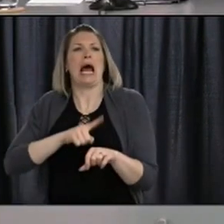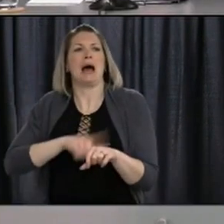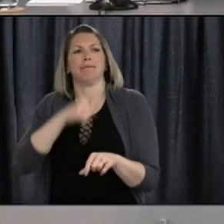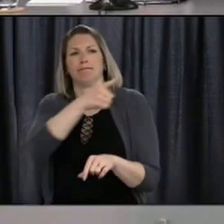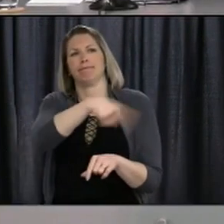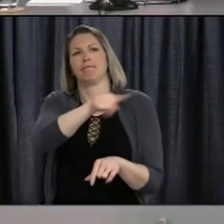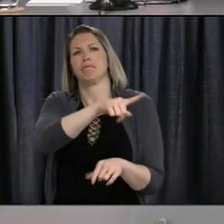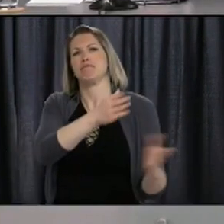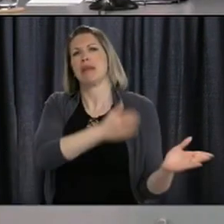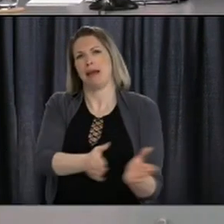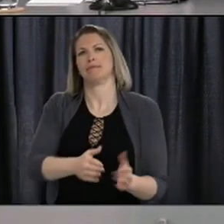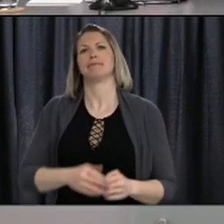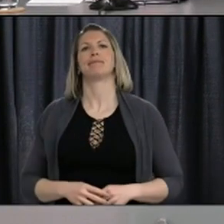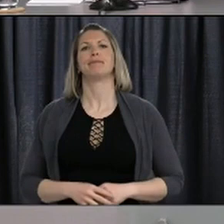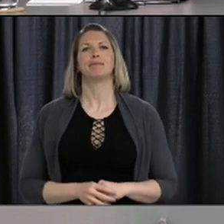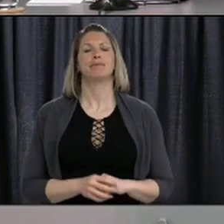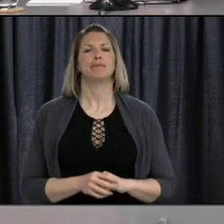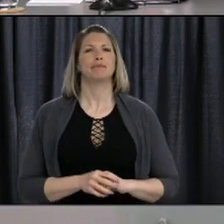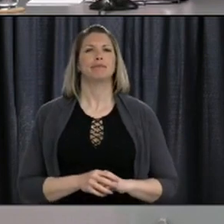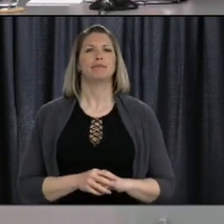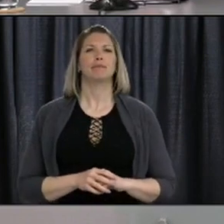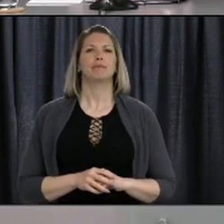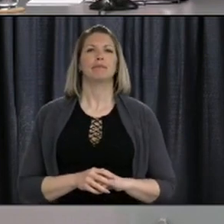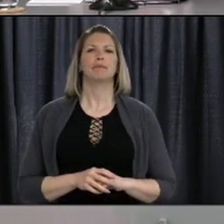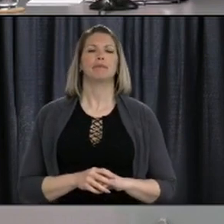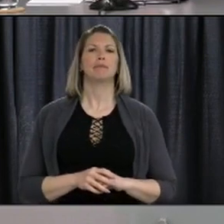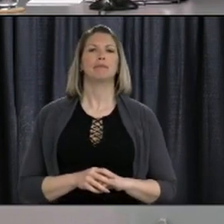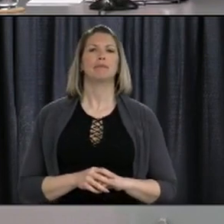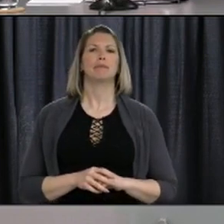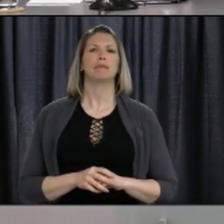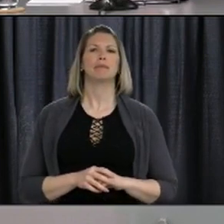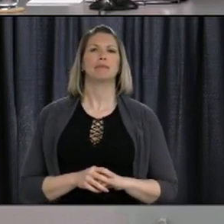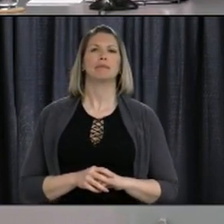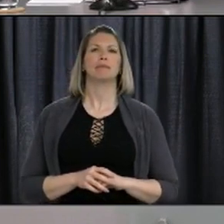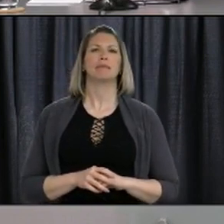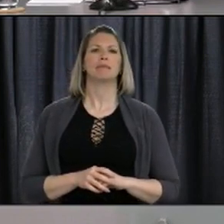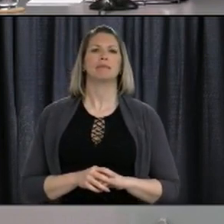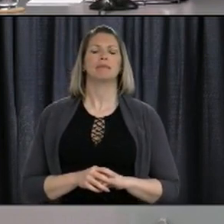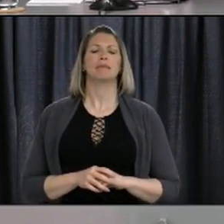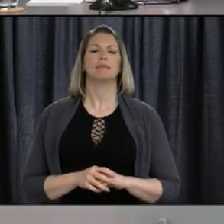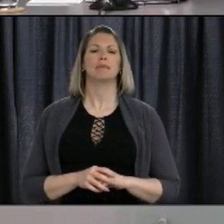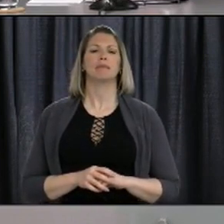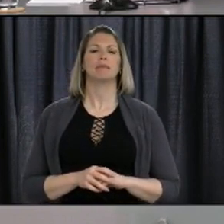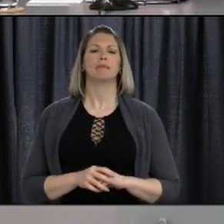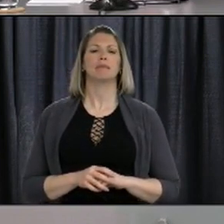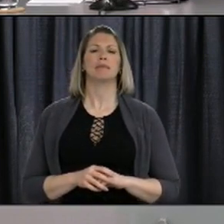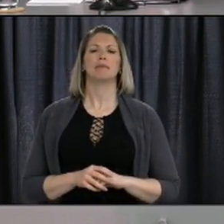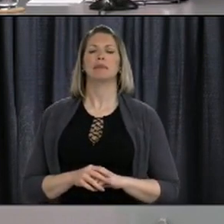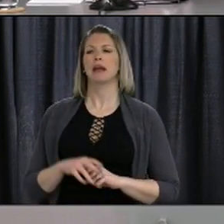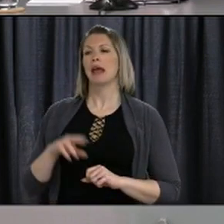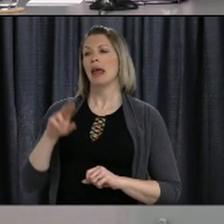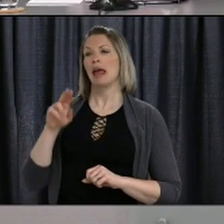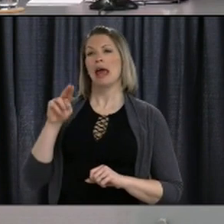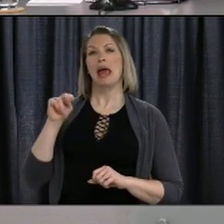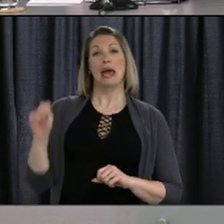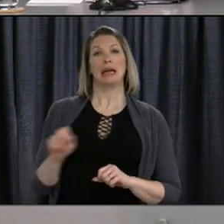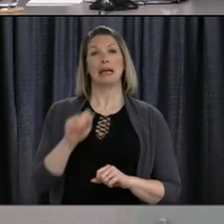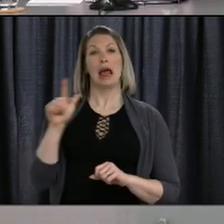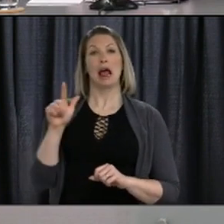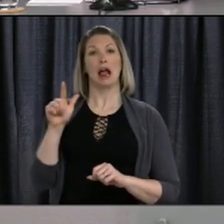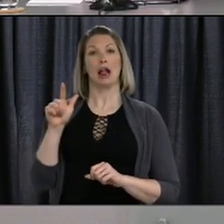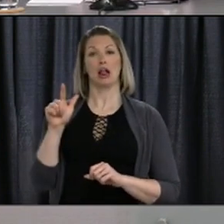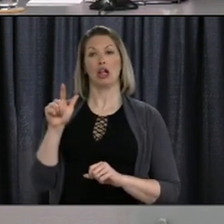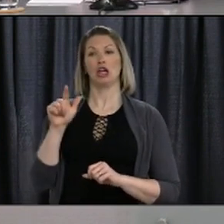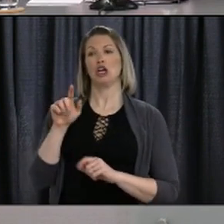This has come up before, but it still seems to be an issue. Trade NL now is calling for a stop to workers coming in from